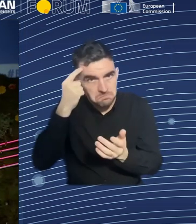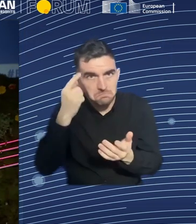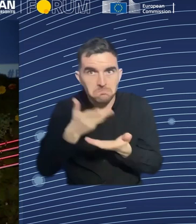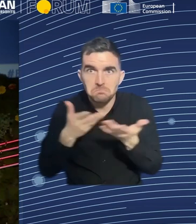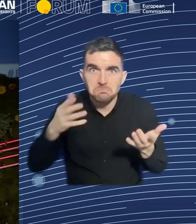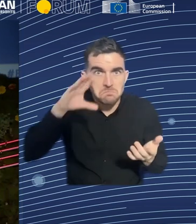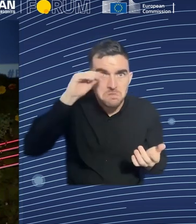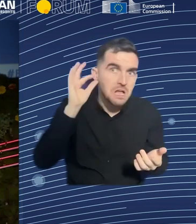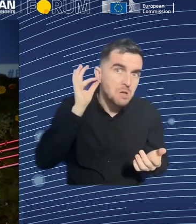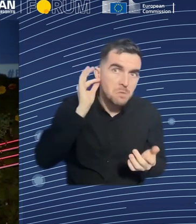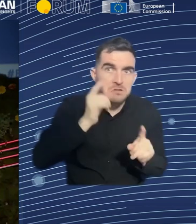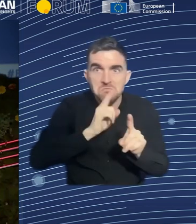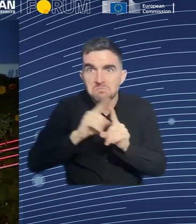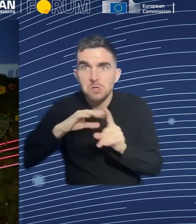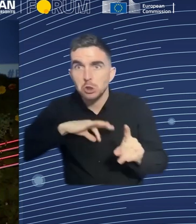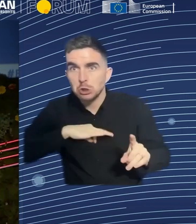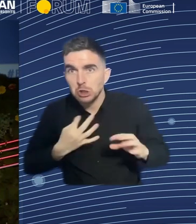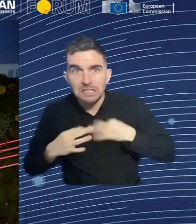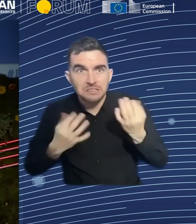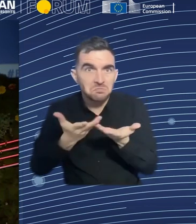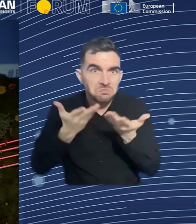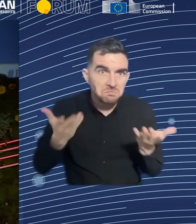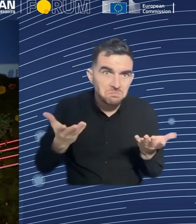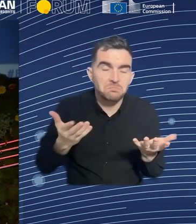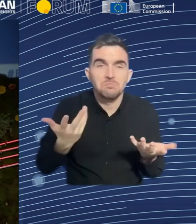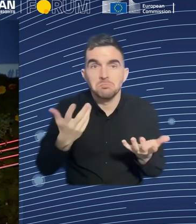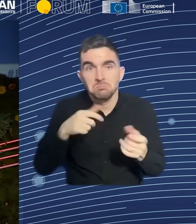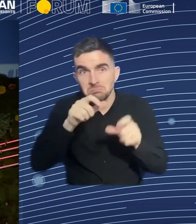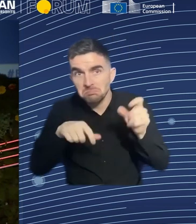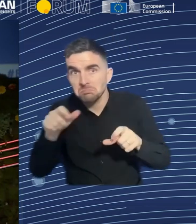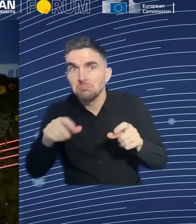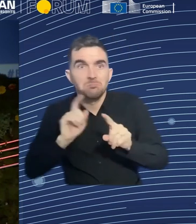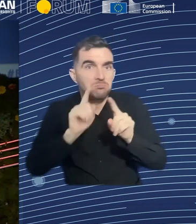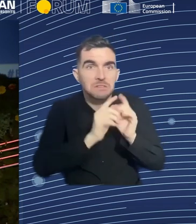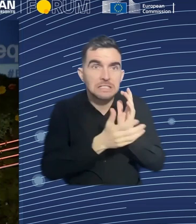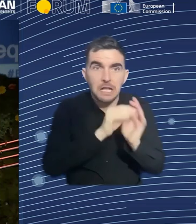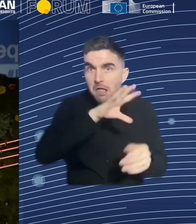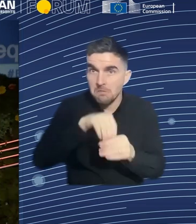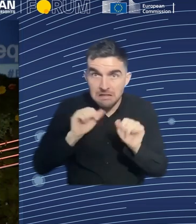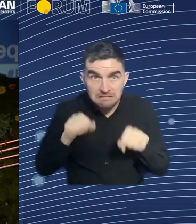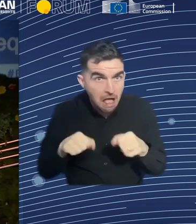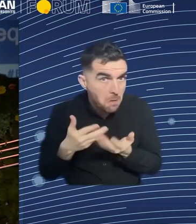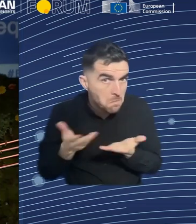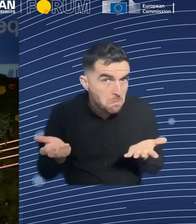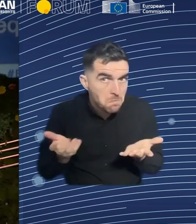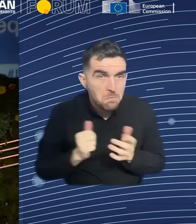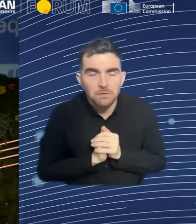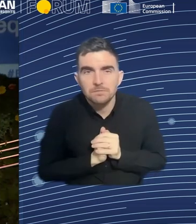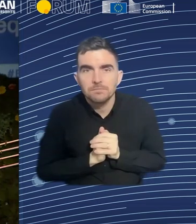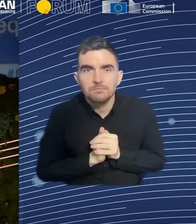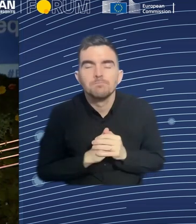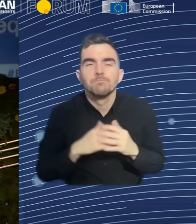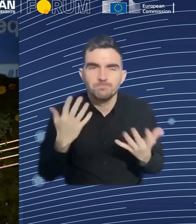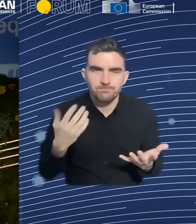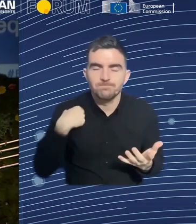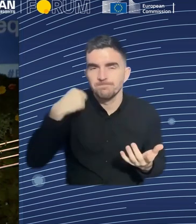of us needs very diverse team, yeah? Gender equality is one topic, but it needs to be also, you